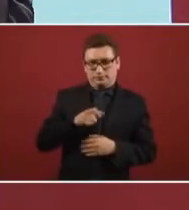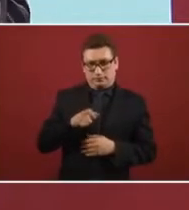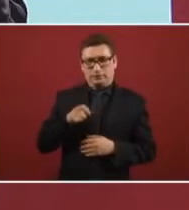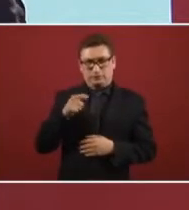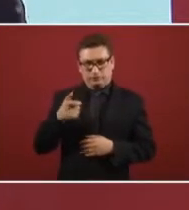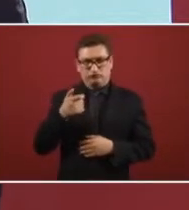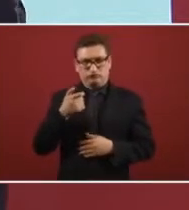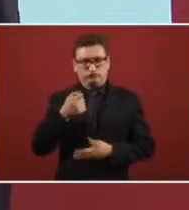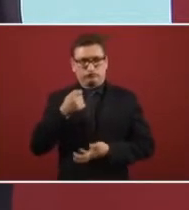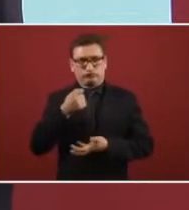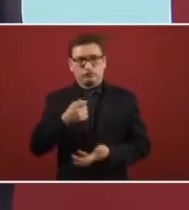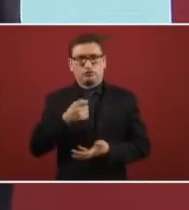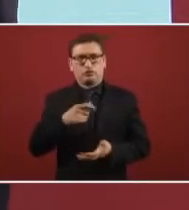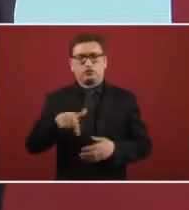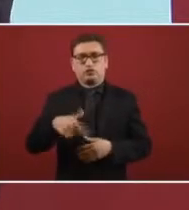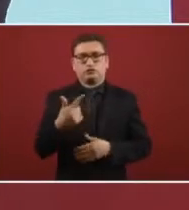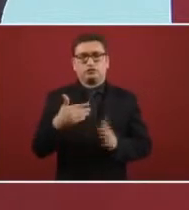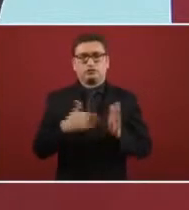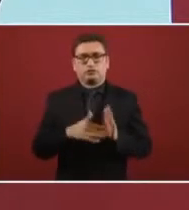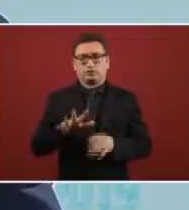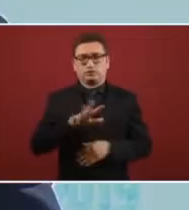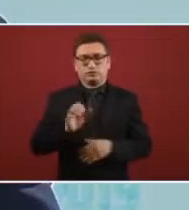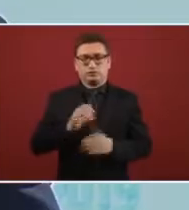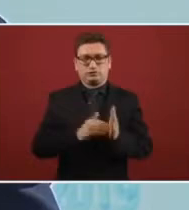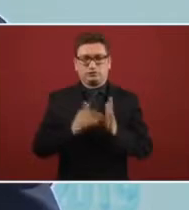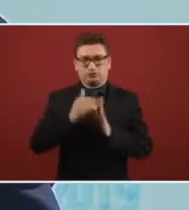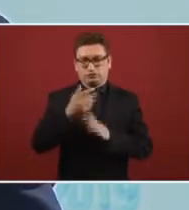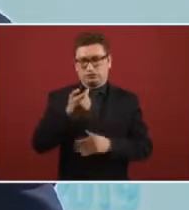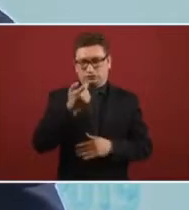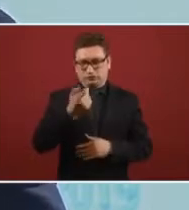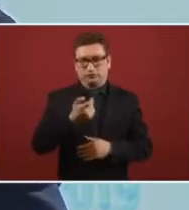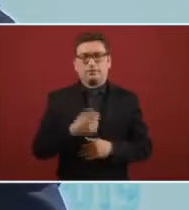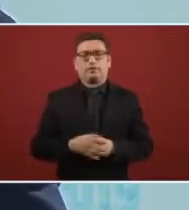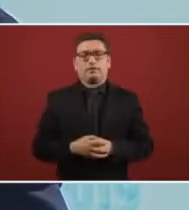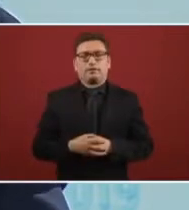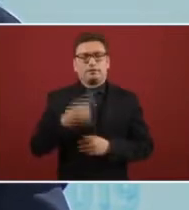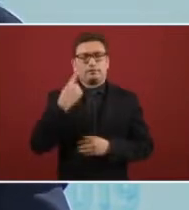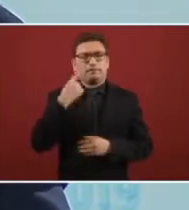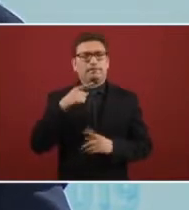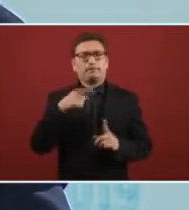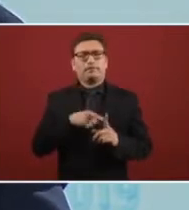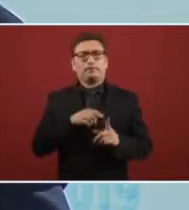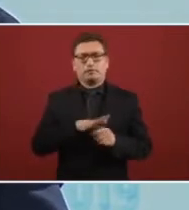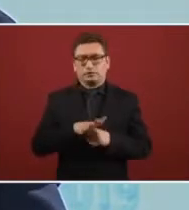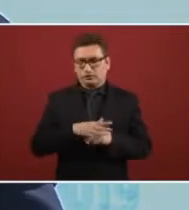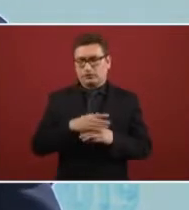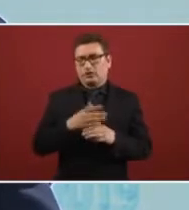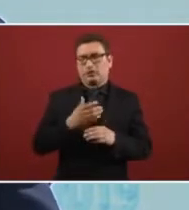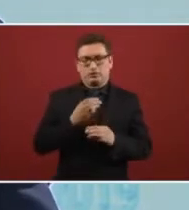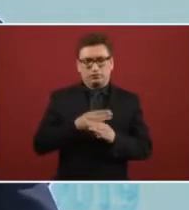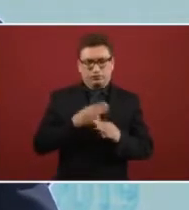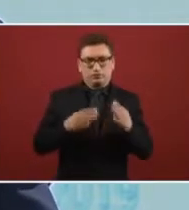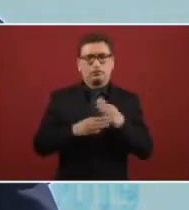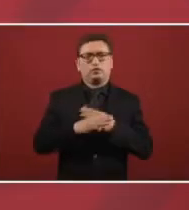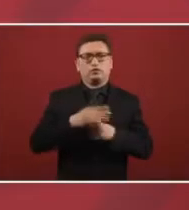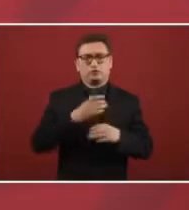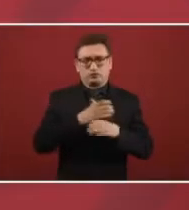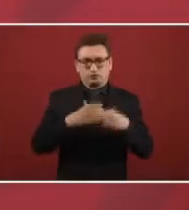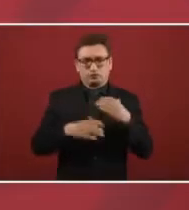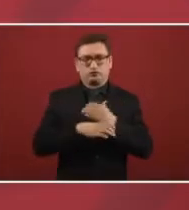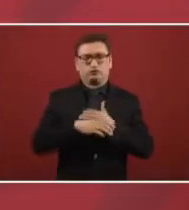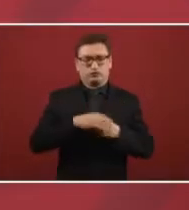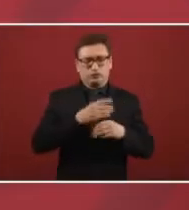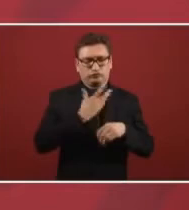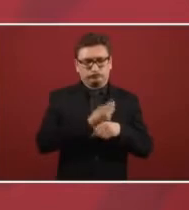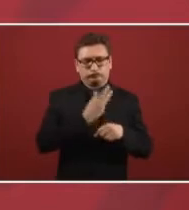support of Pemex and Pemex is investing 12,500 uh... pesos